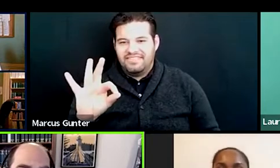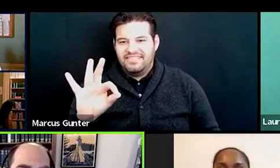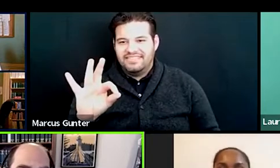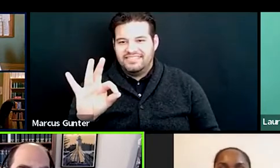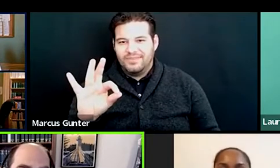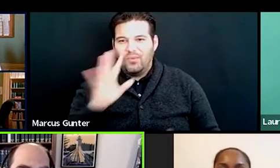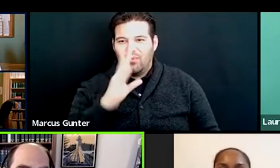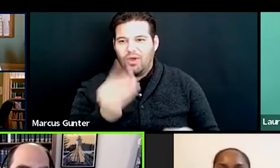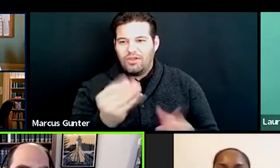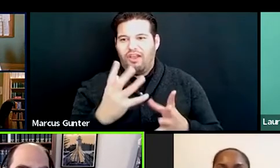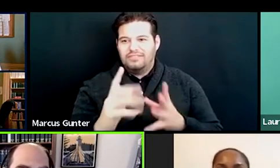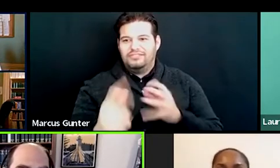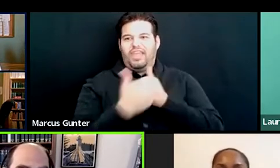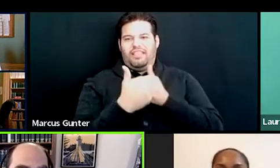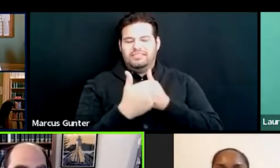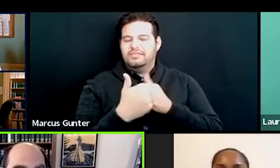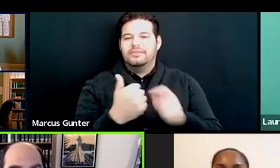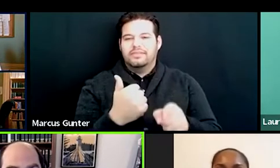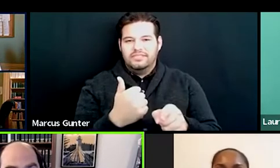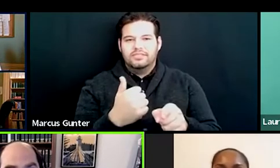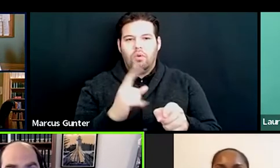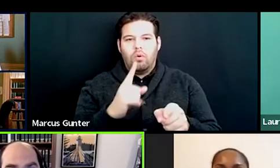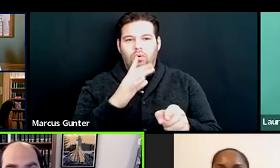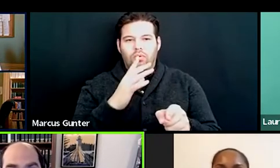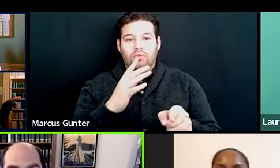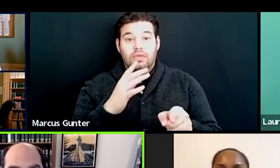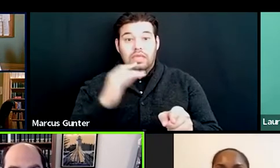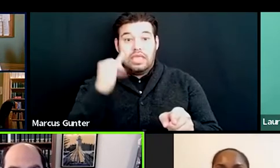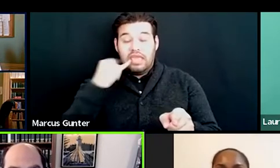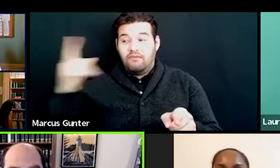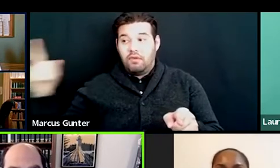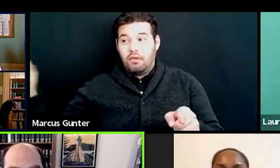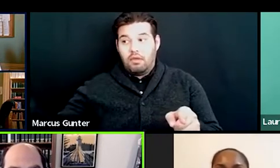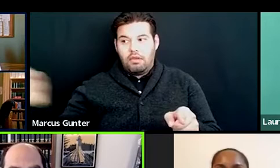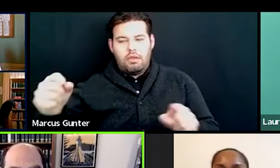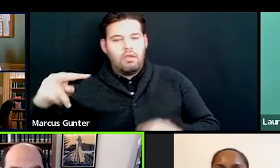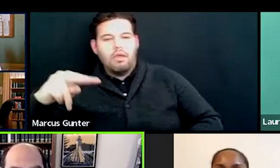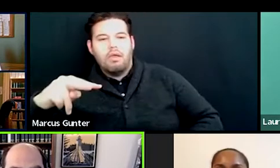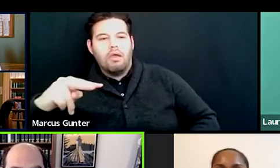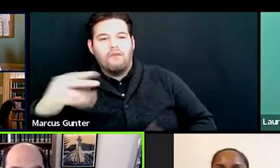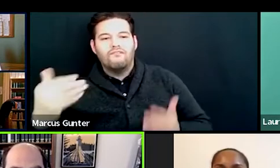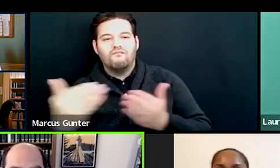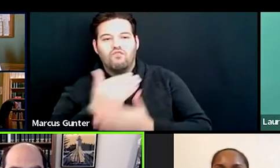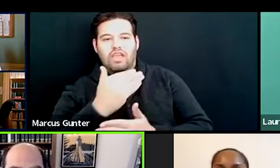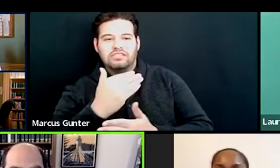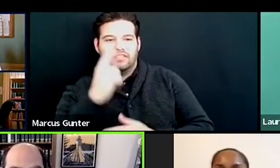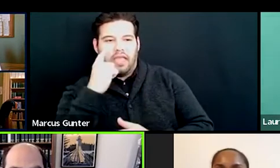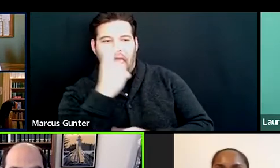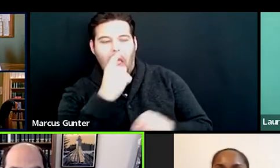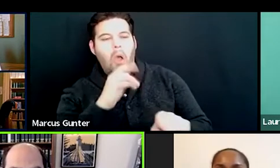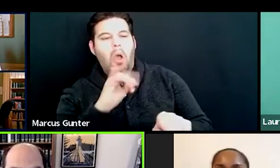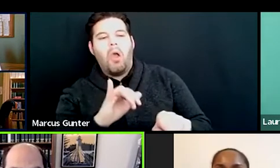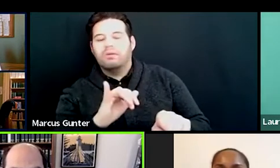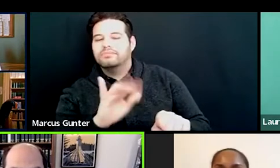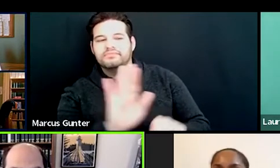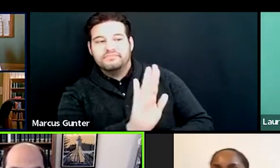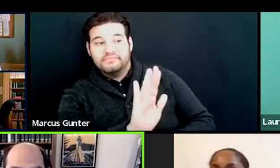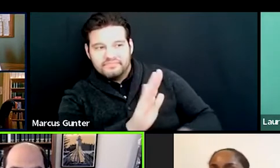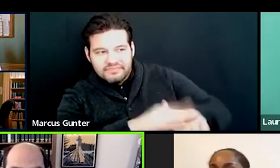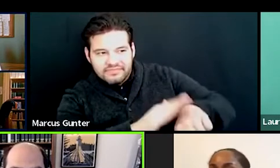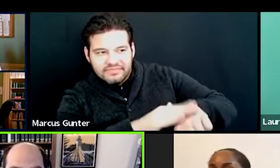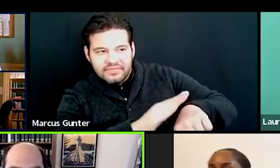it's, it's just a question of that and having a fresh set of eyes that really understands, um,